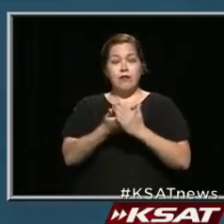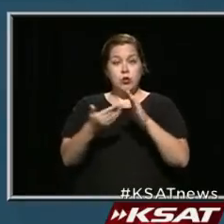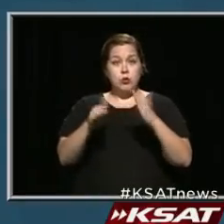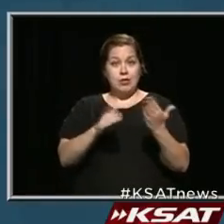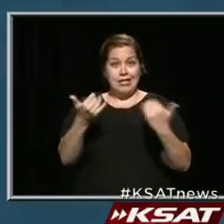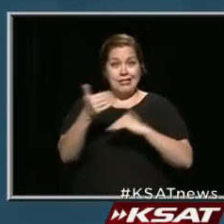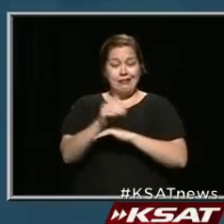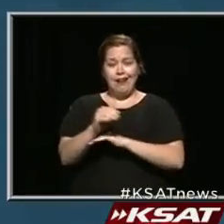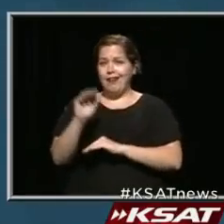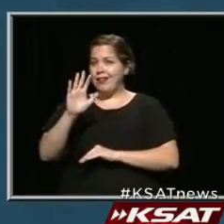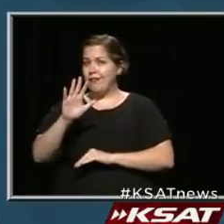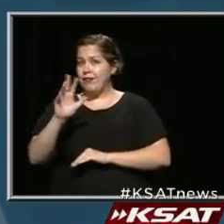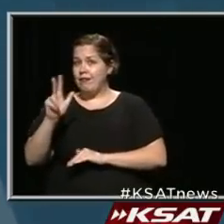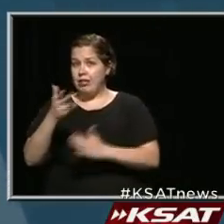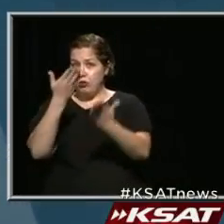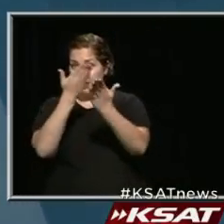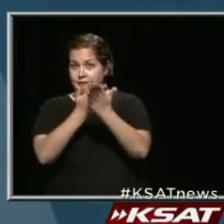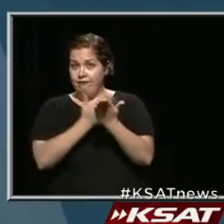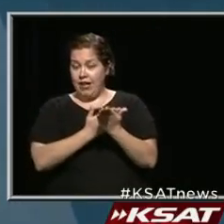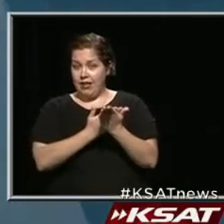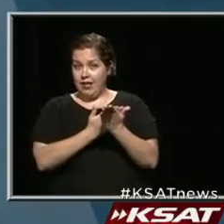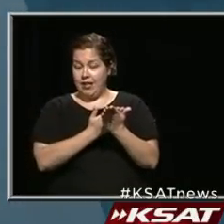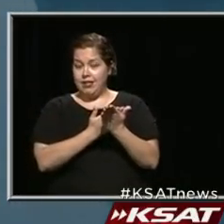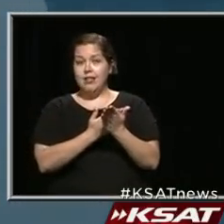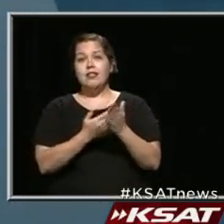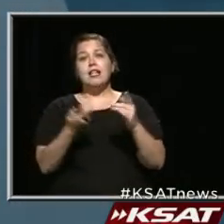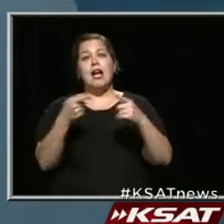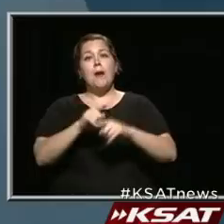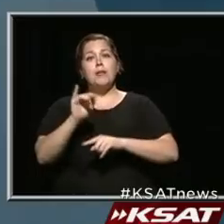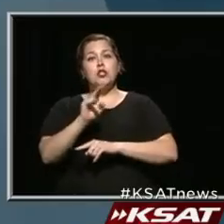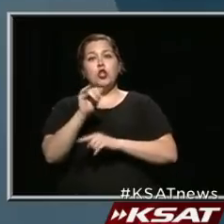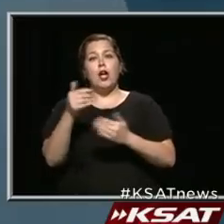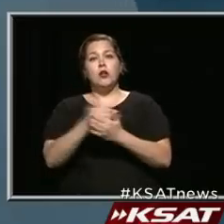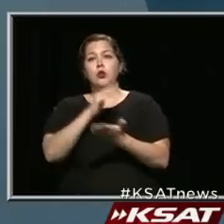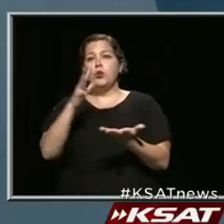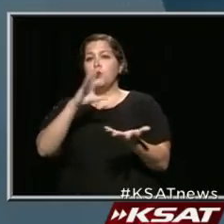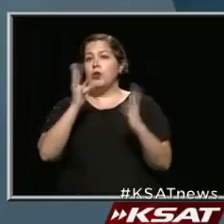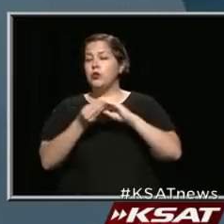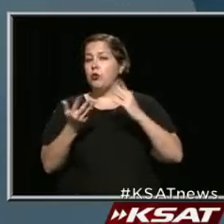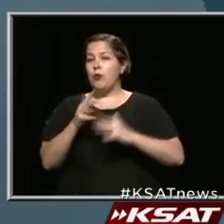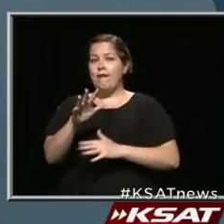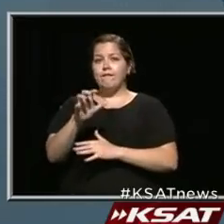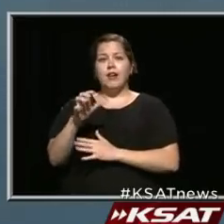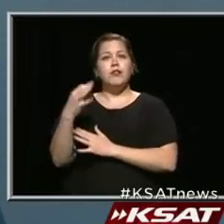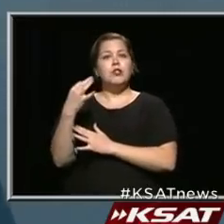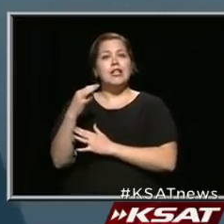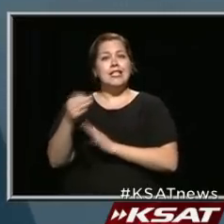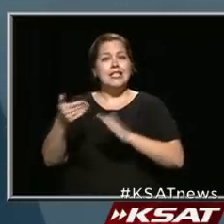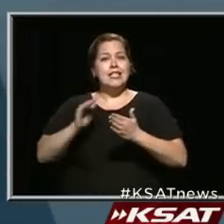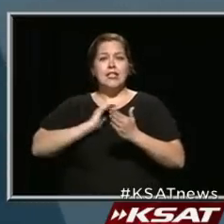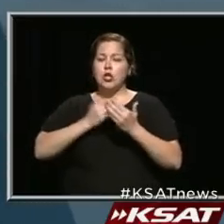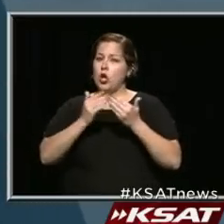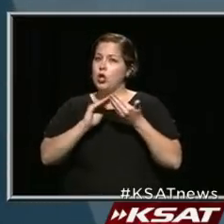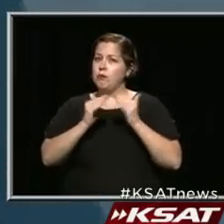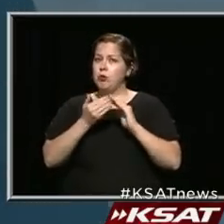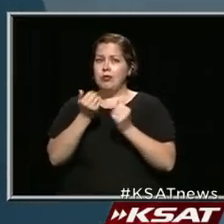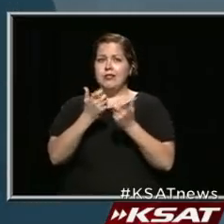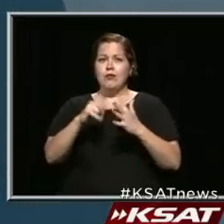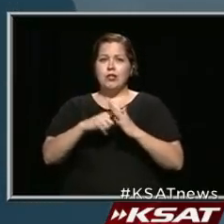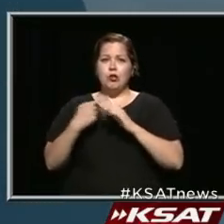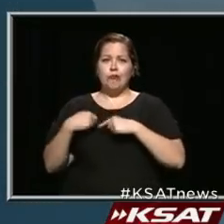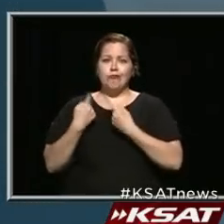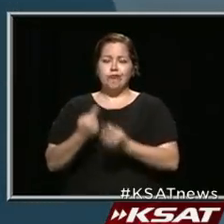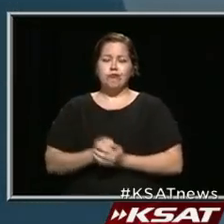reported today and the 53 validated deaths from July, the new total is 519 deaths in our community since this began.